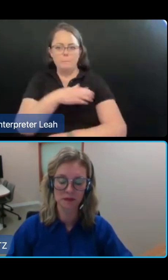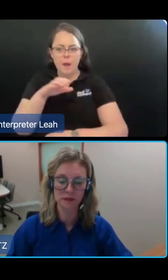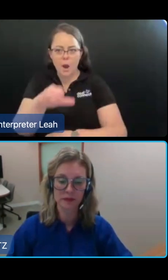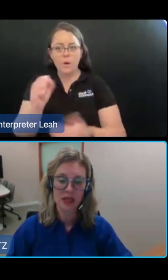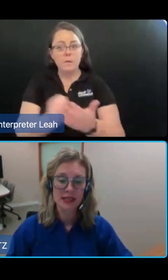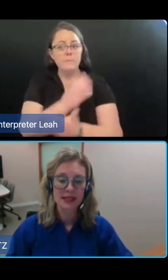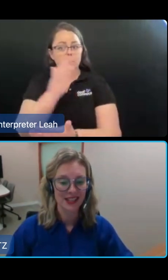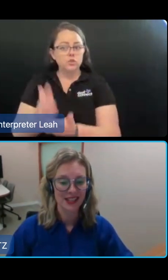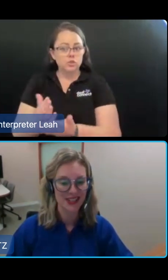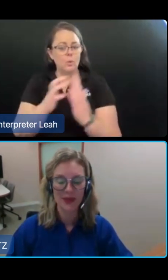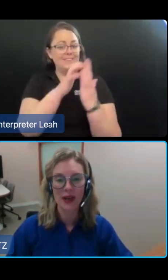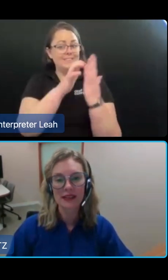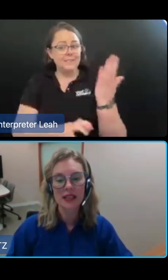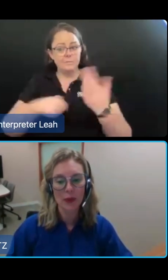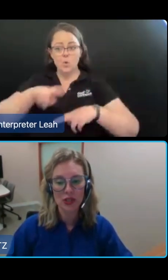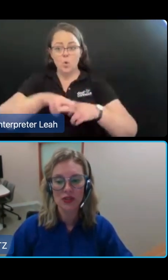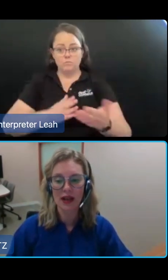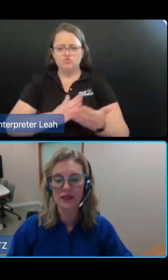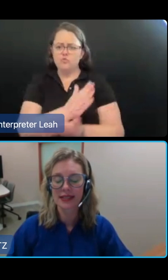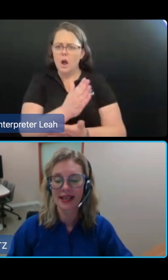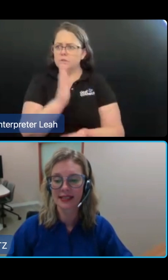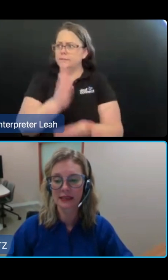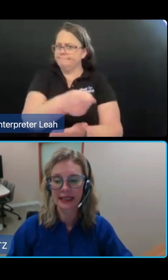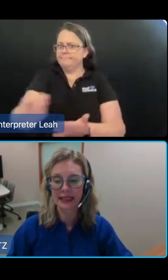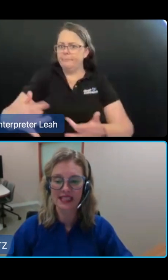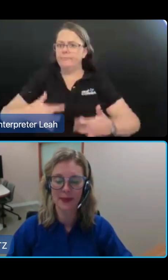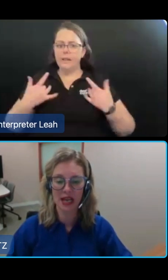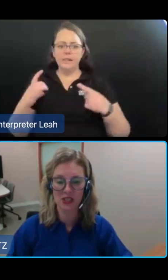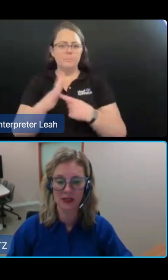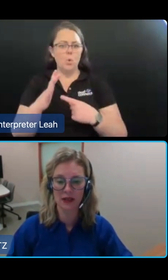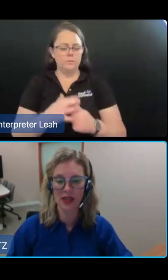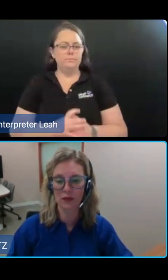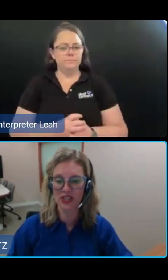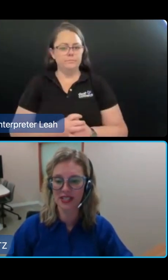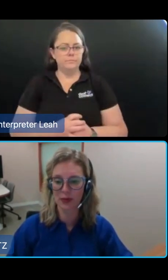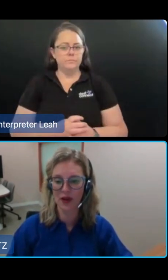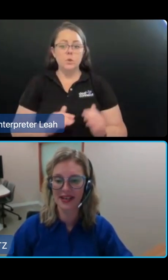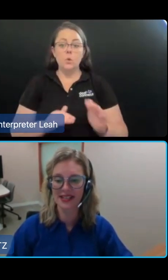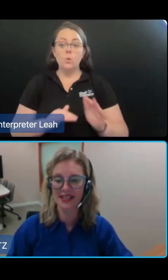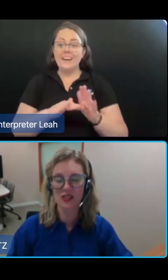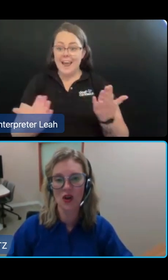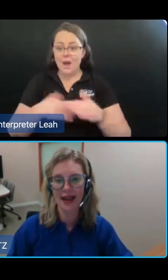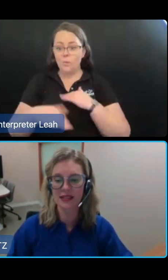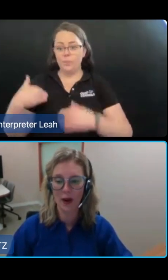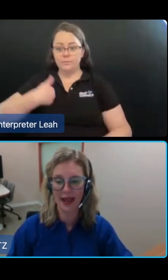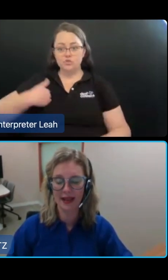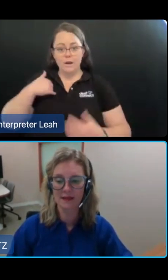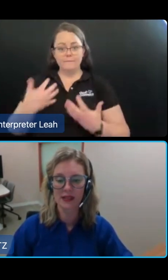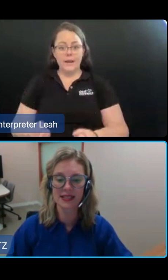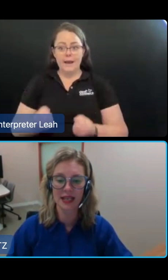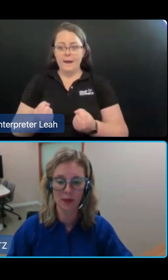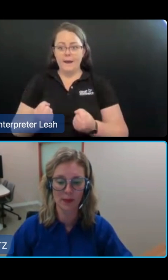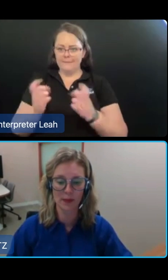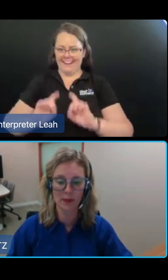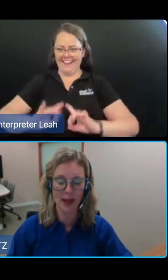people. Section 21 in the exposure draft contains a clear expectation that registered providers must not act in a way